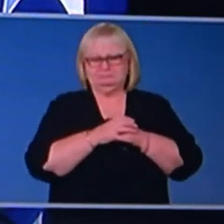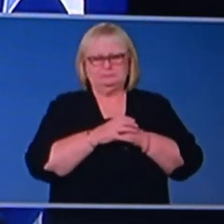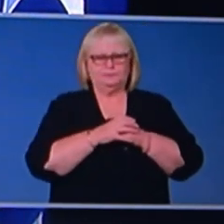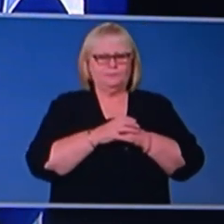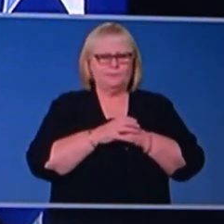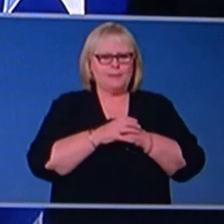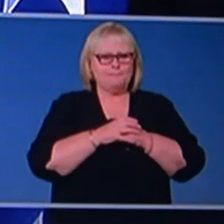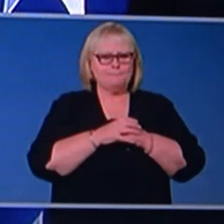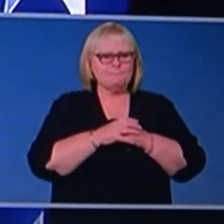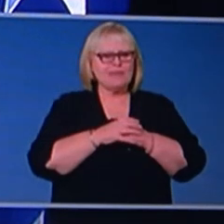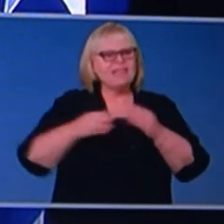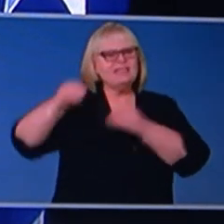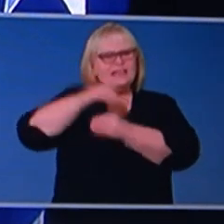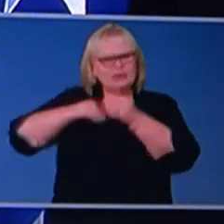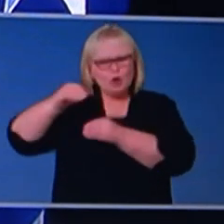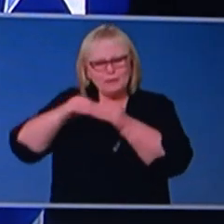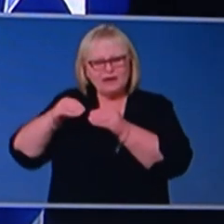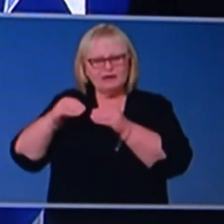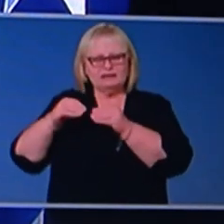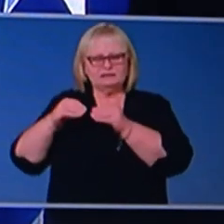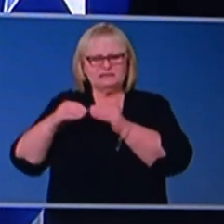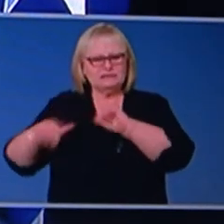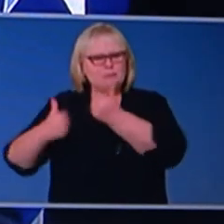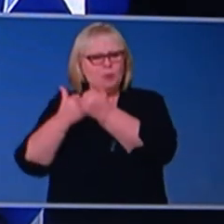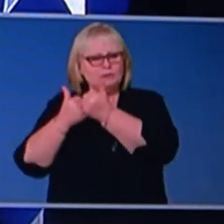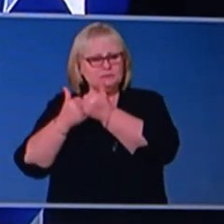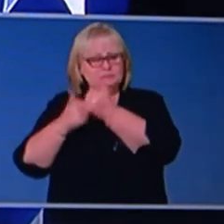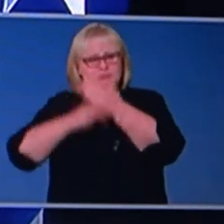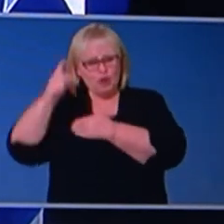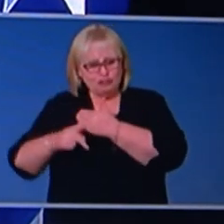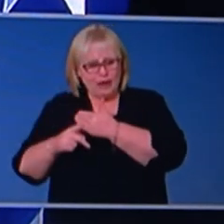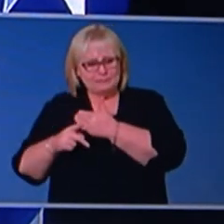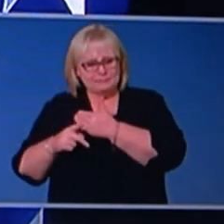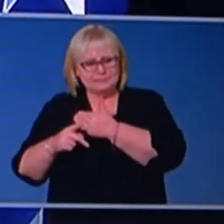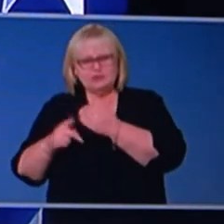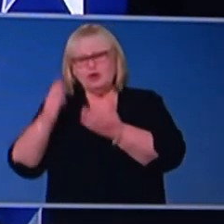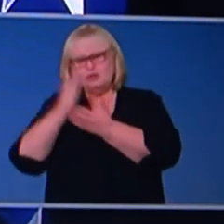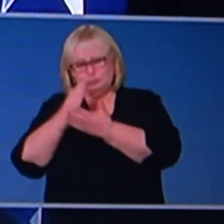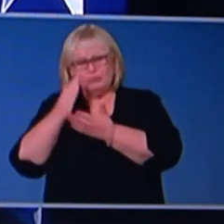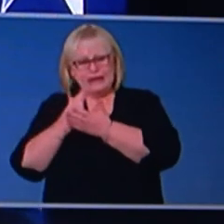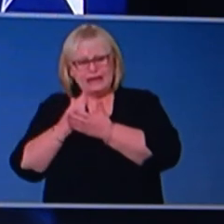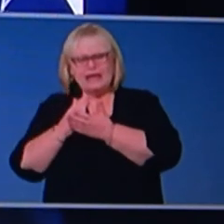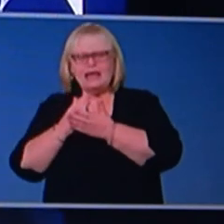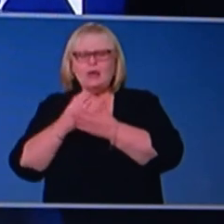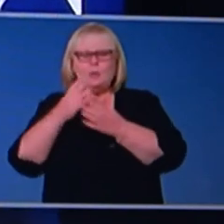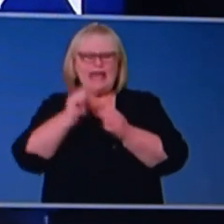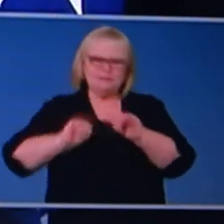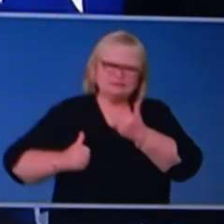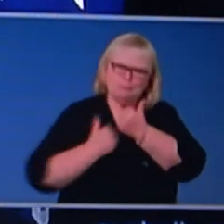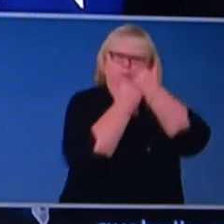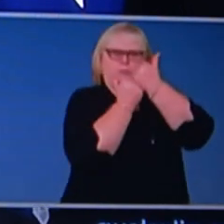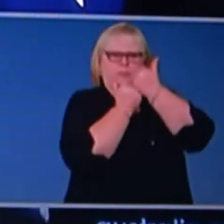Our economic and income support programs have put a floor under our economy in these extreme times.